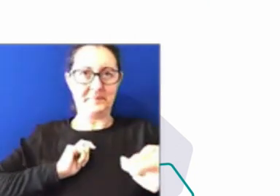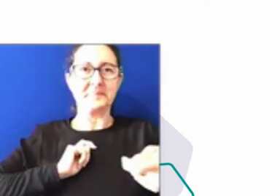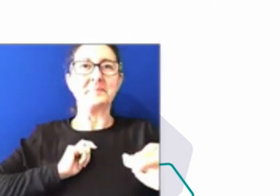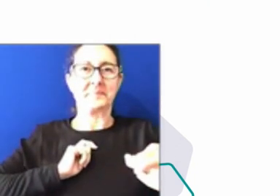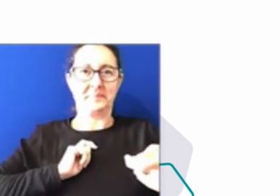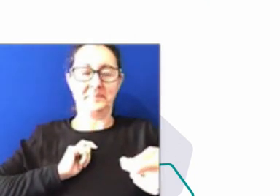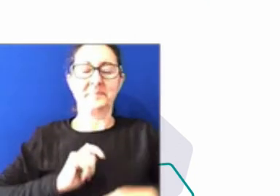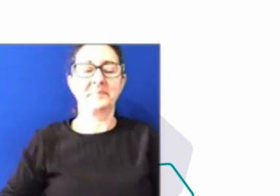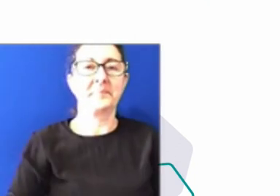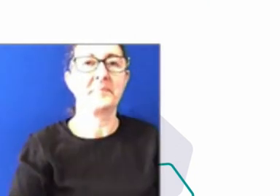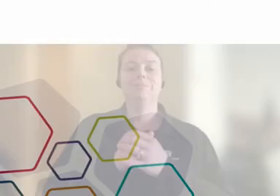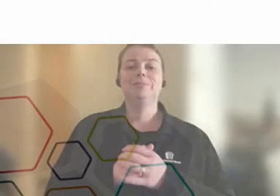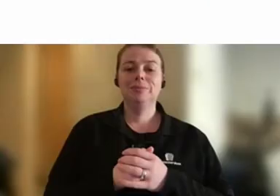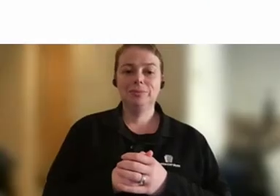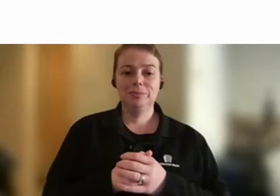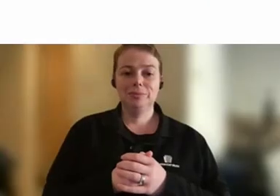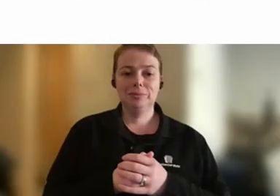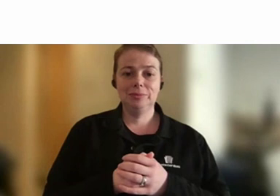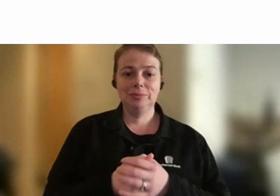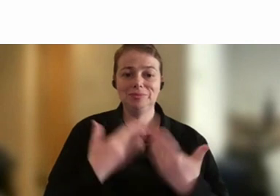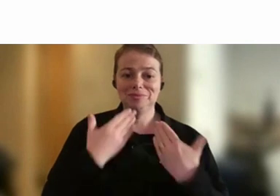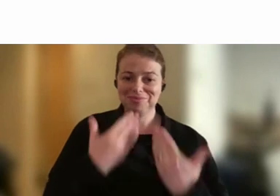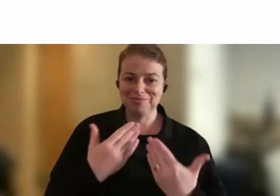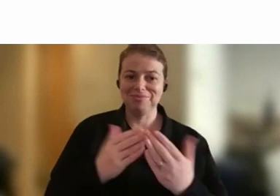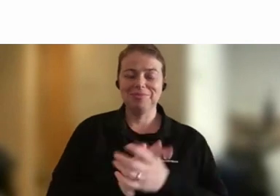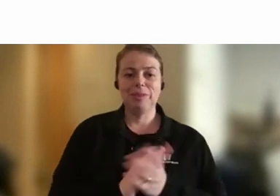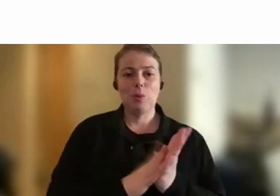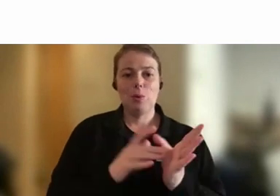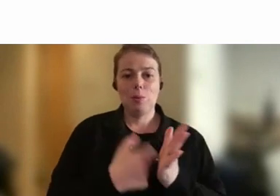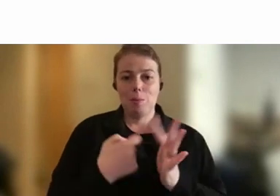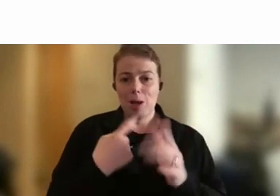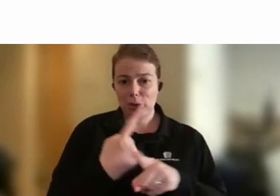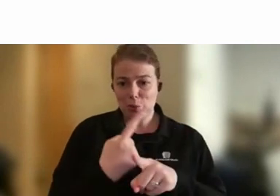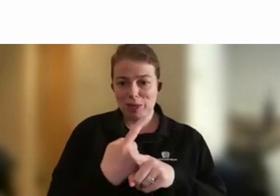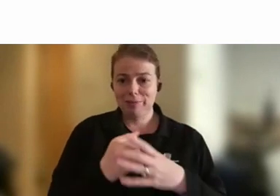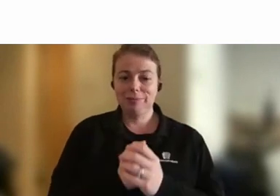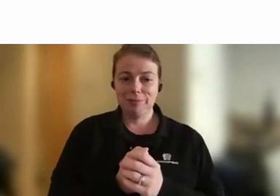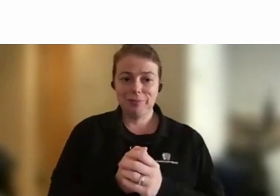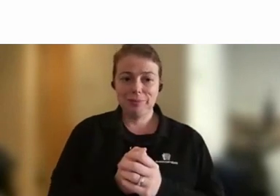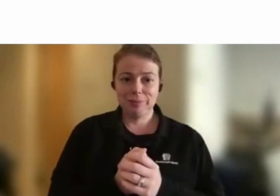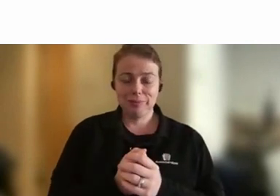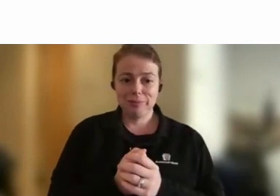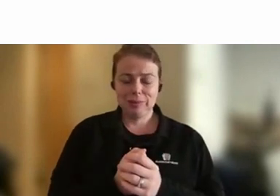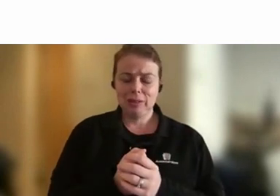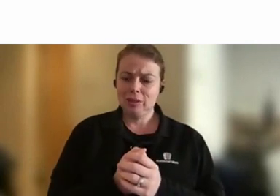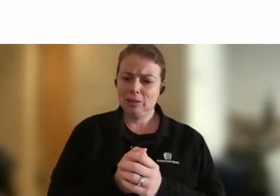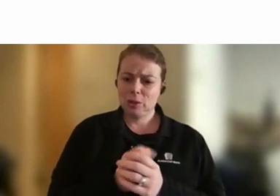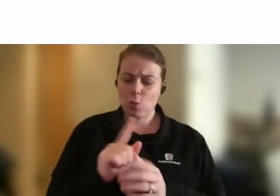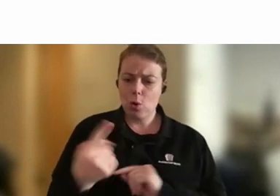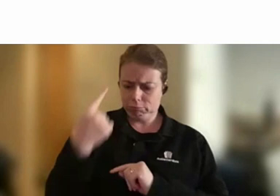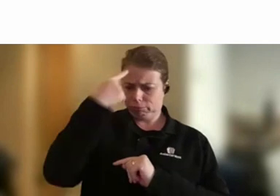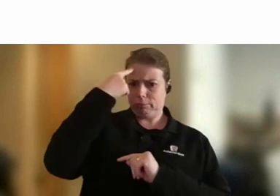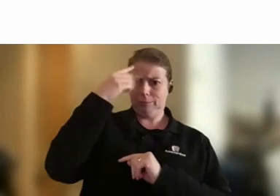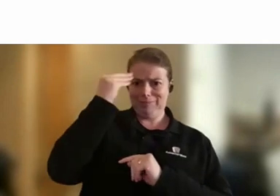Thank you. And I think from listening to that, the takeaway that stood out for me the most is personal